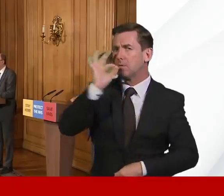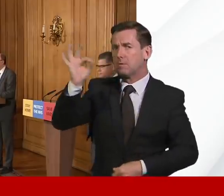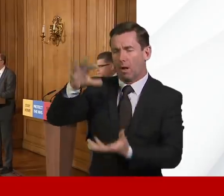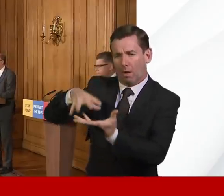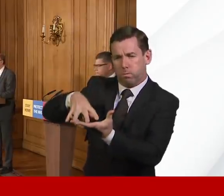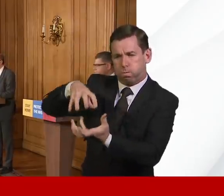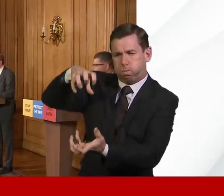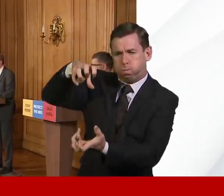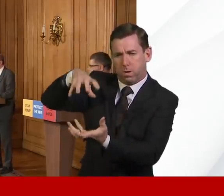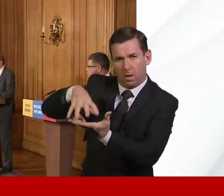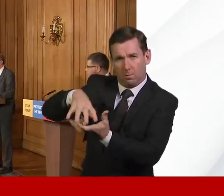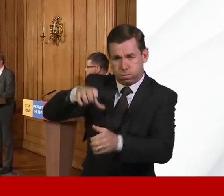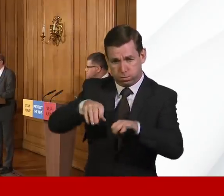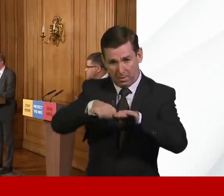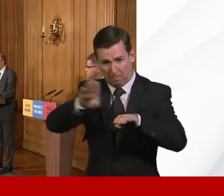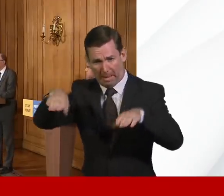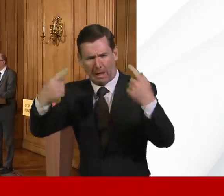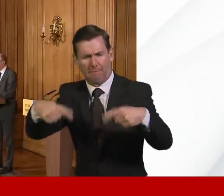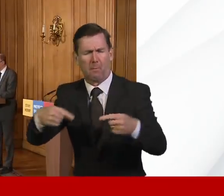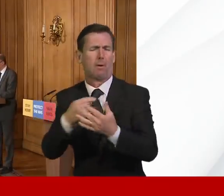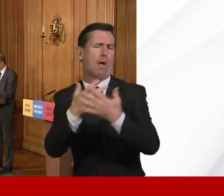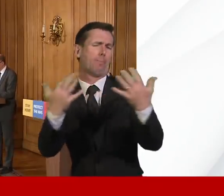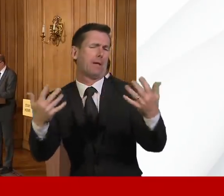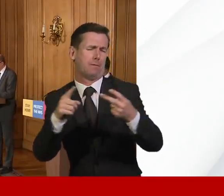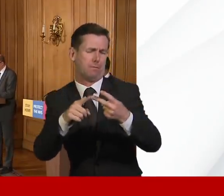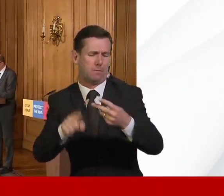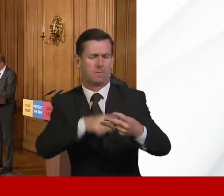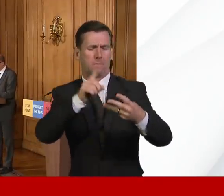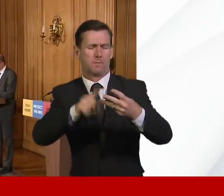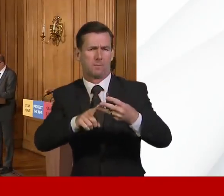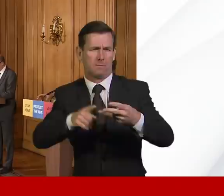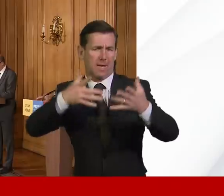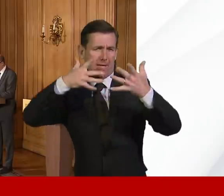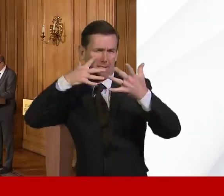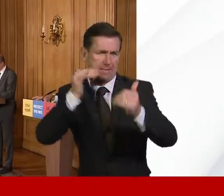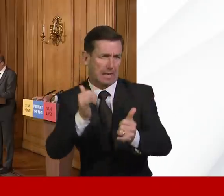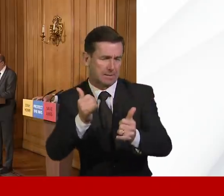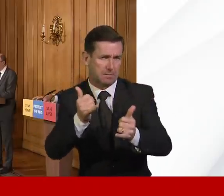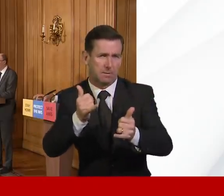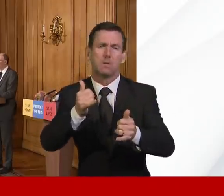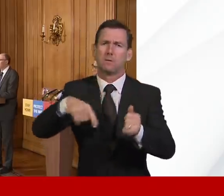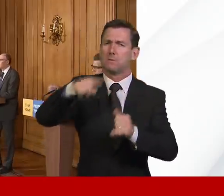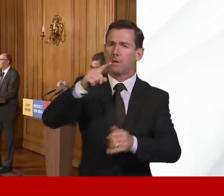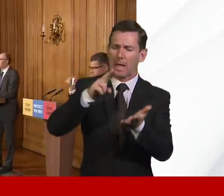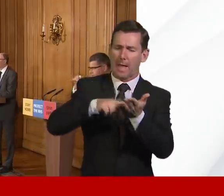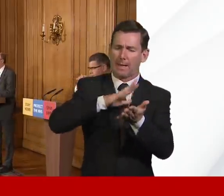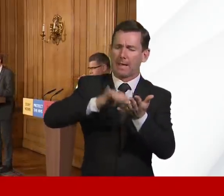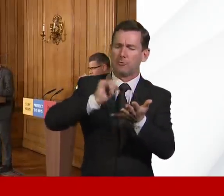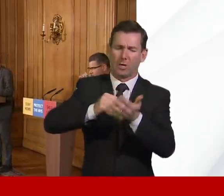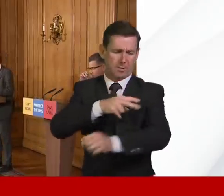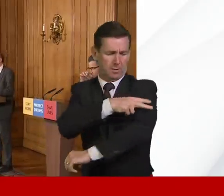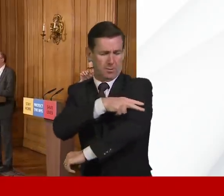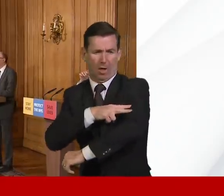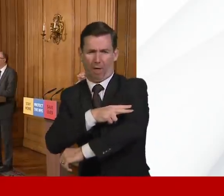still have? And then on testing, has testing of NHS staff who are currently having to self-isolate, has that